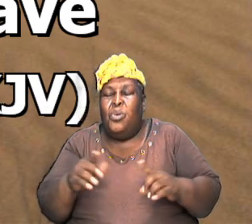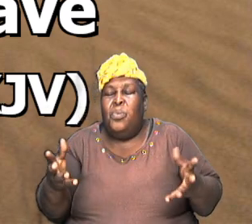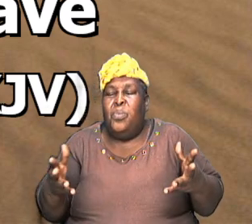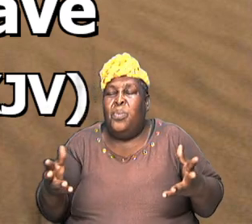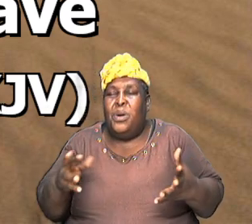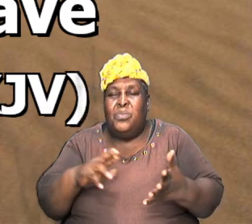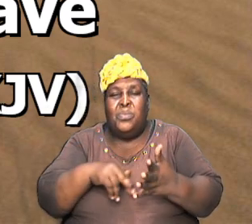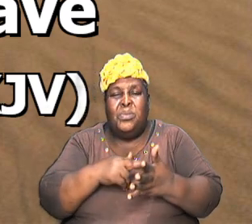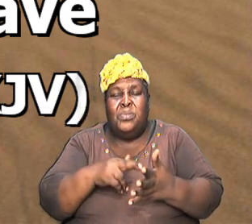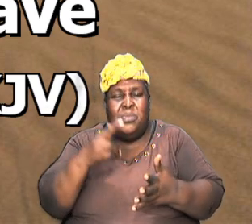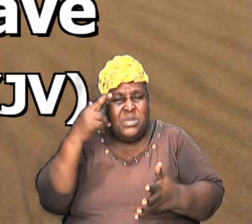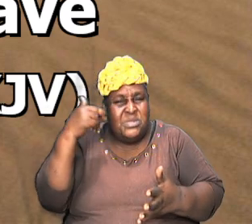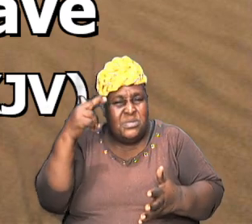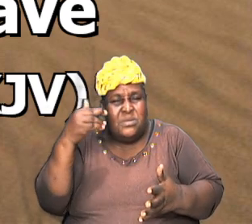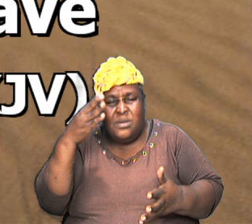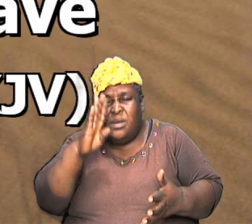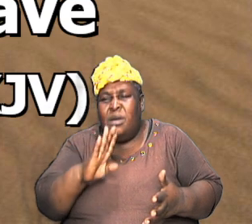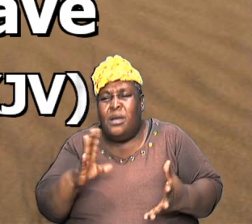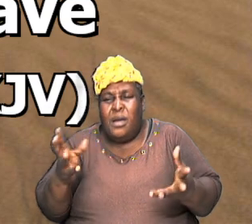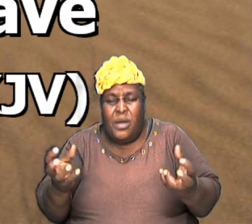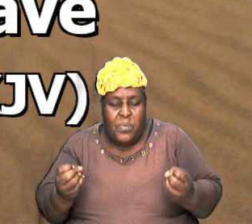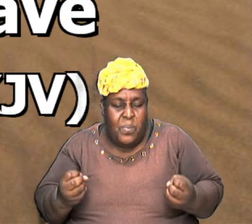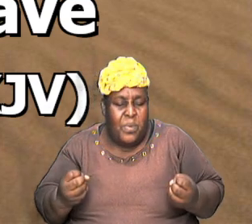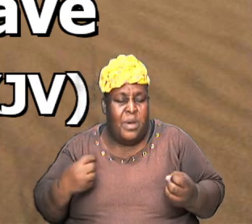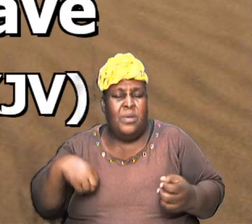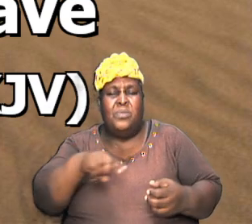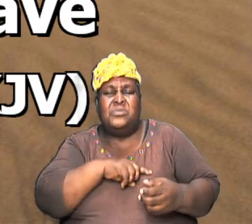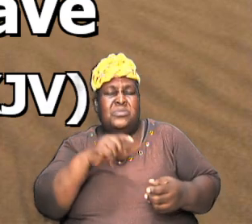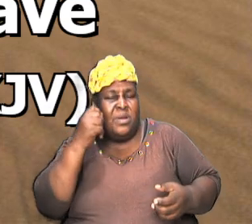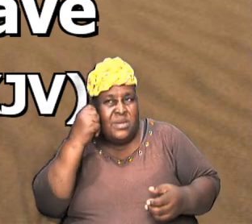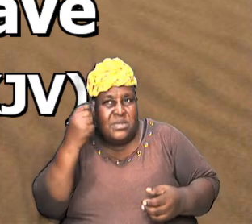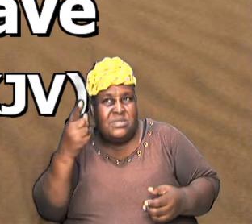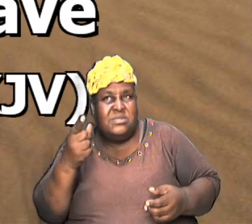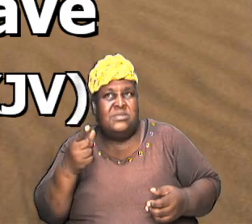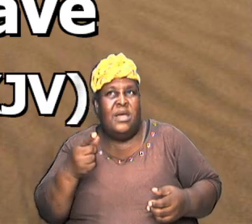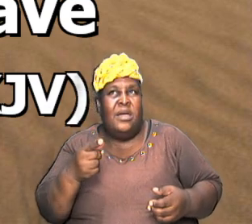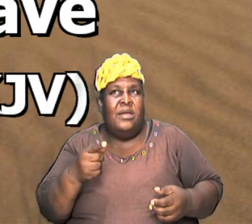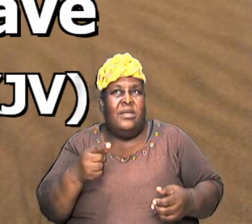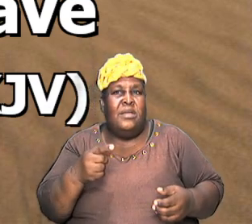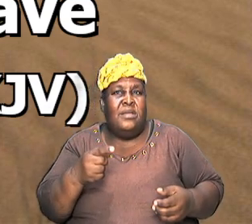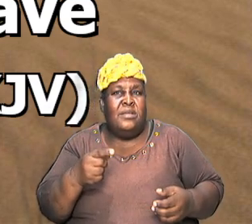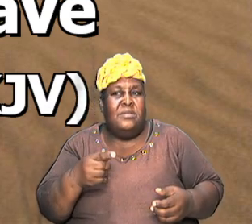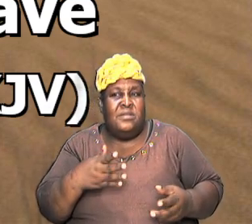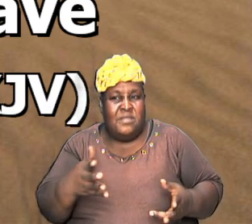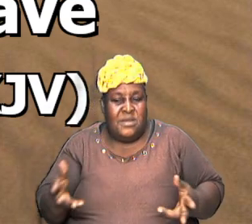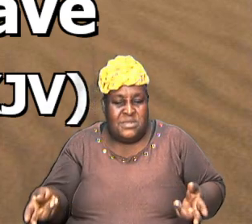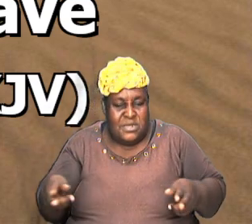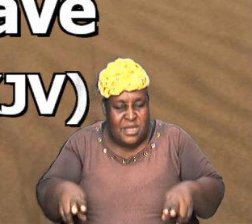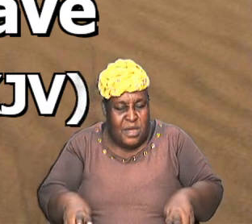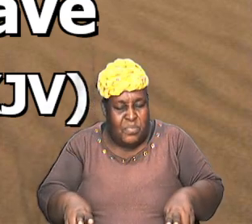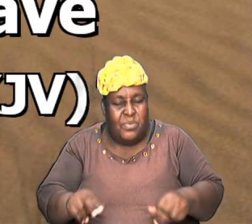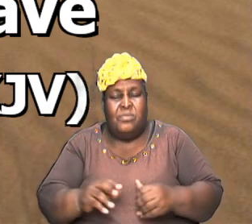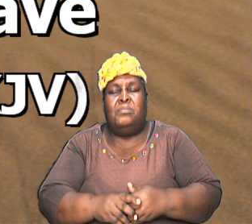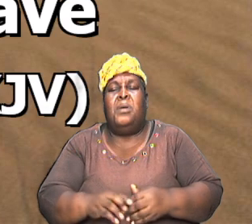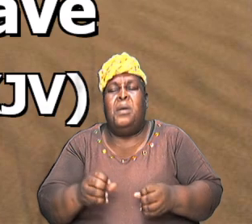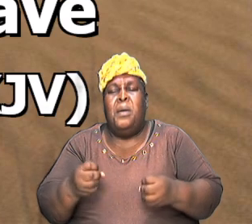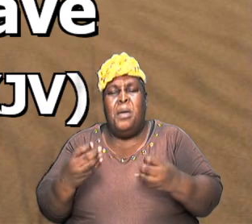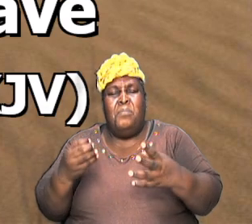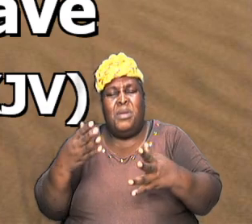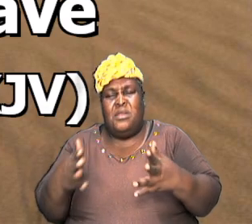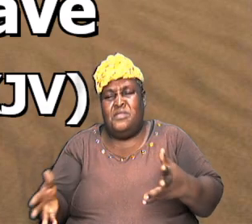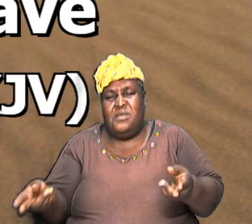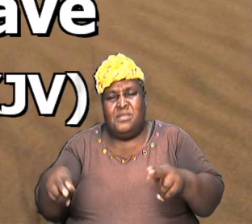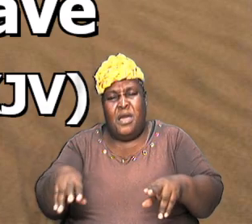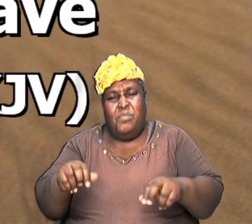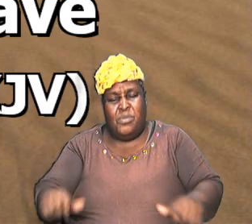the incident we must understand that a lot of things that happen in life we